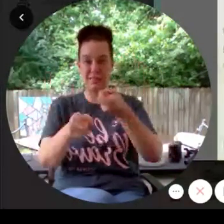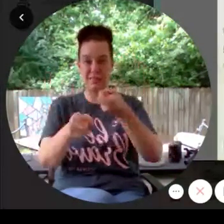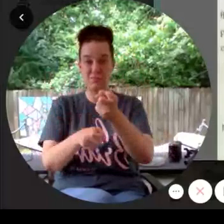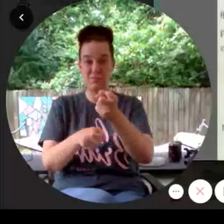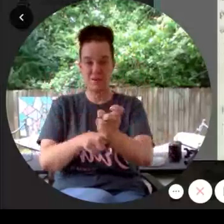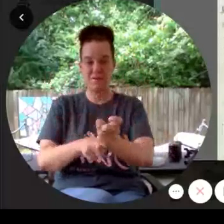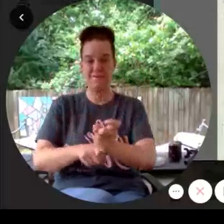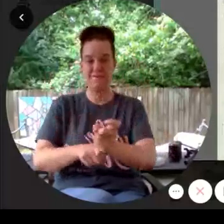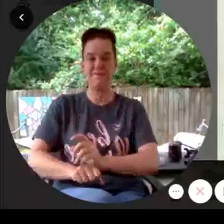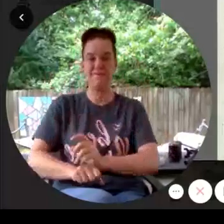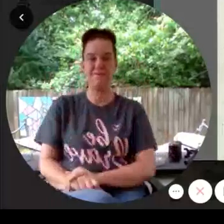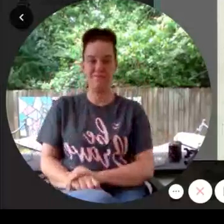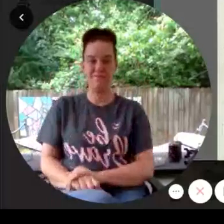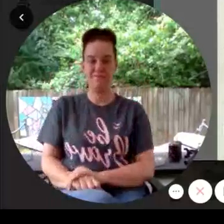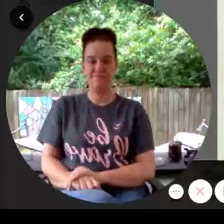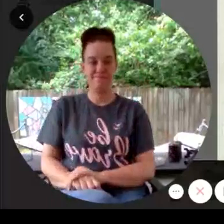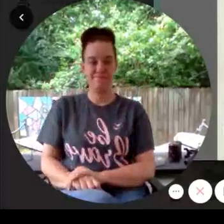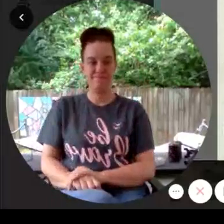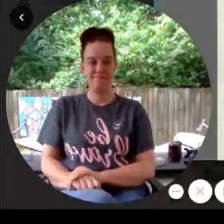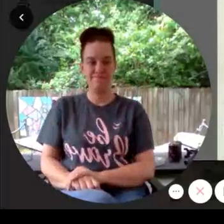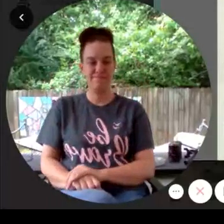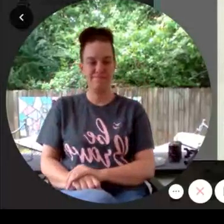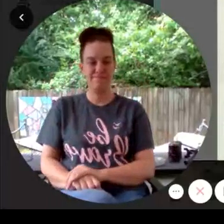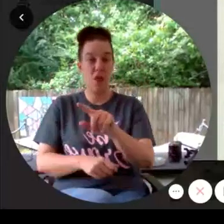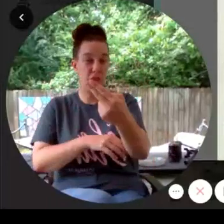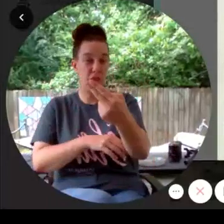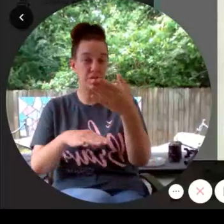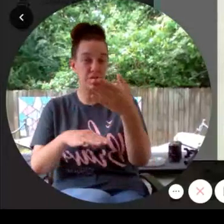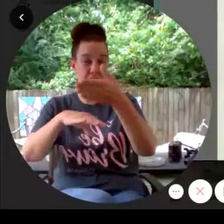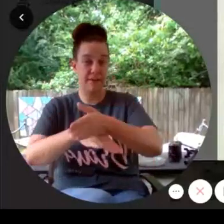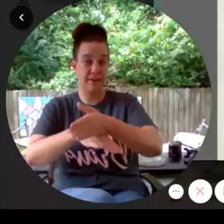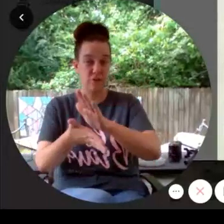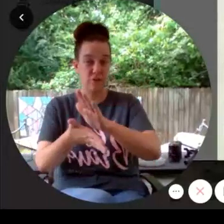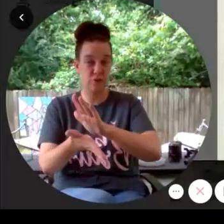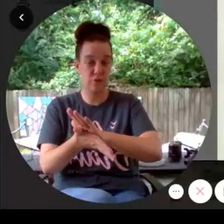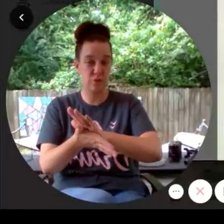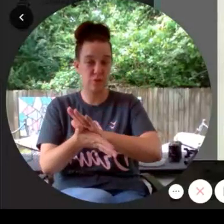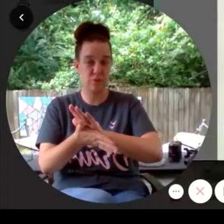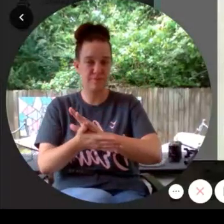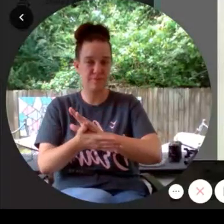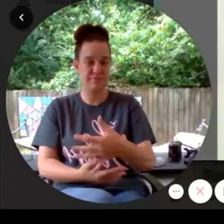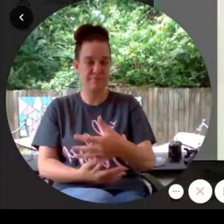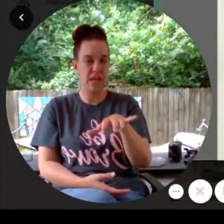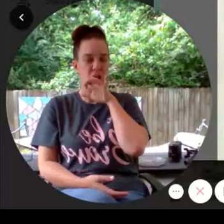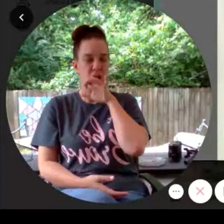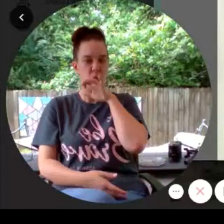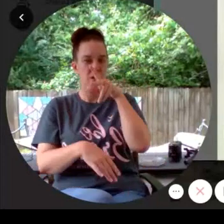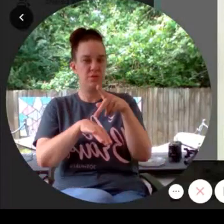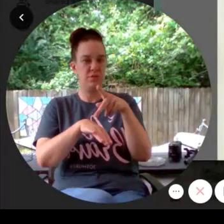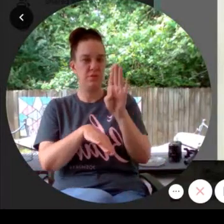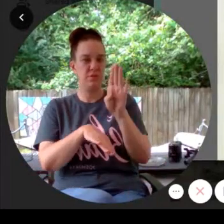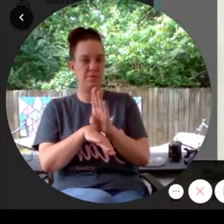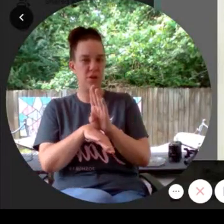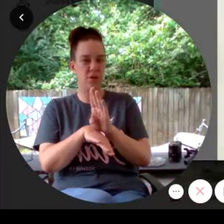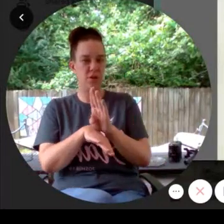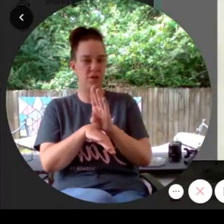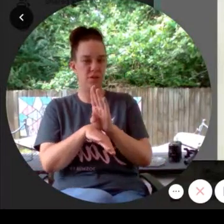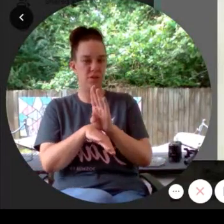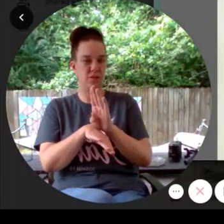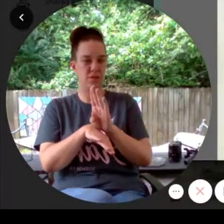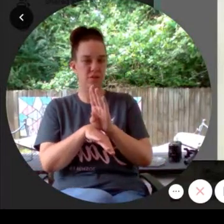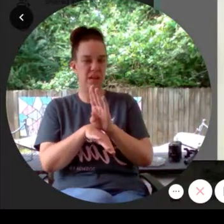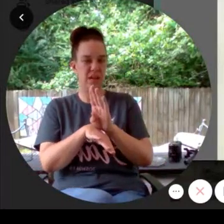prank. On Thursday after school, he'd watch Principal Barkin split a